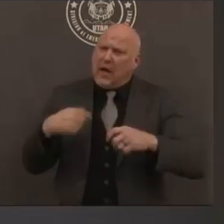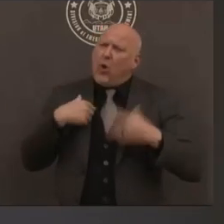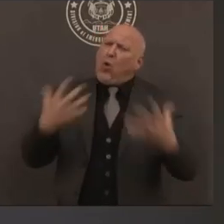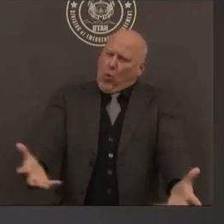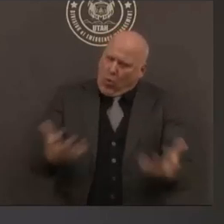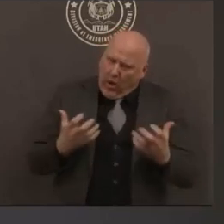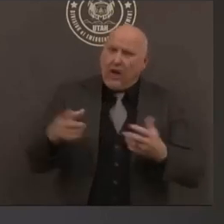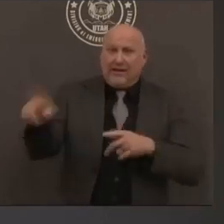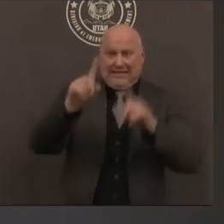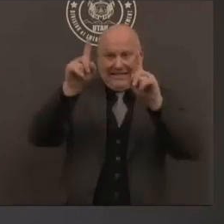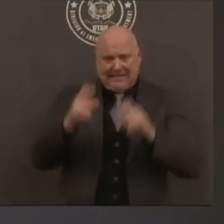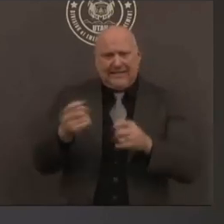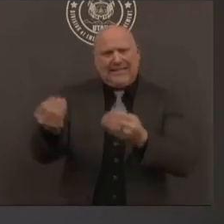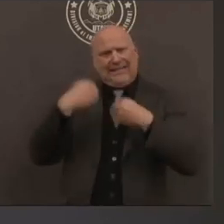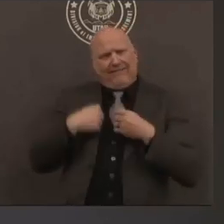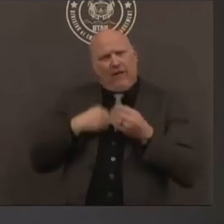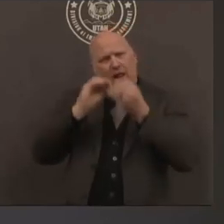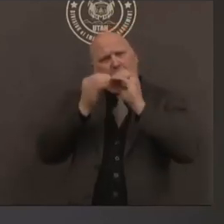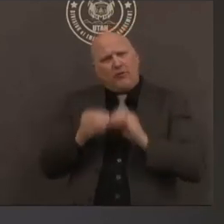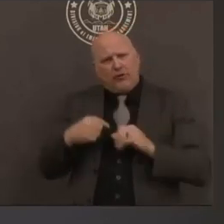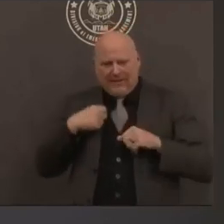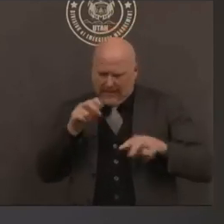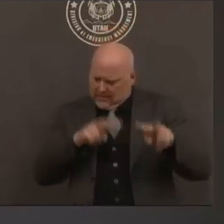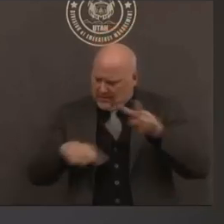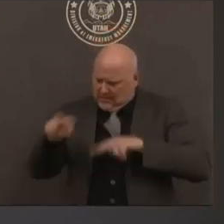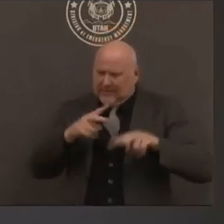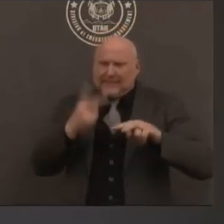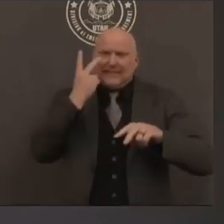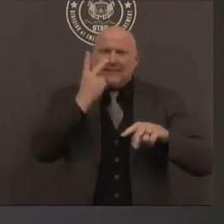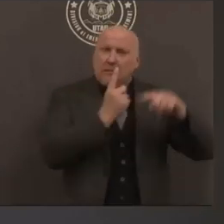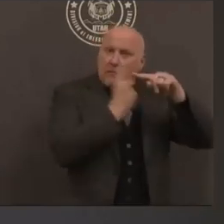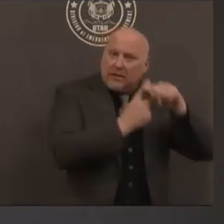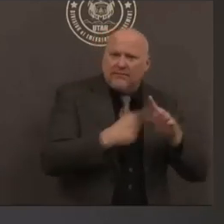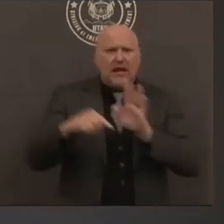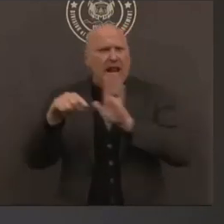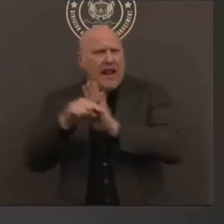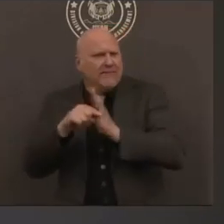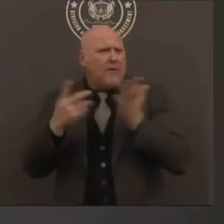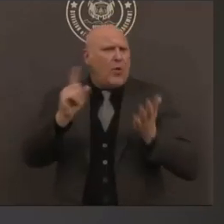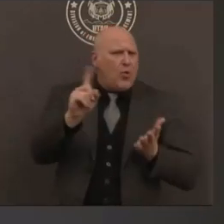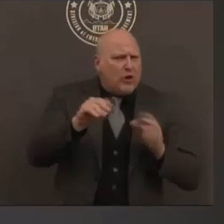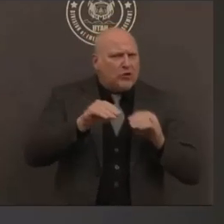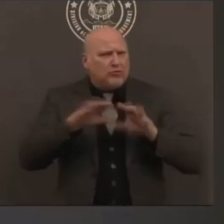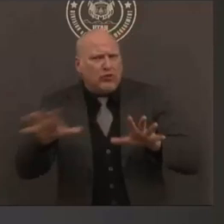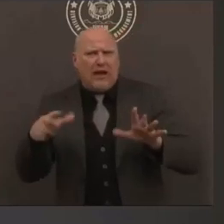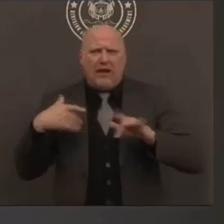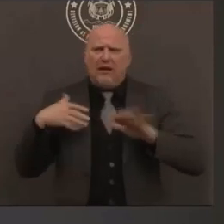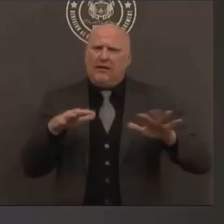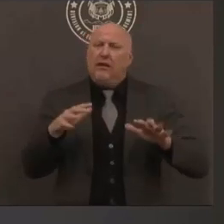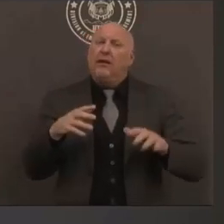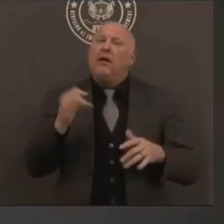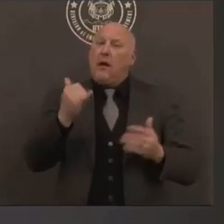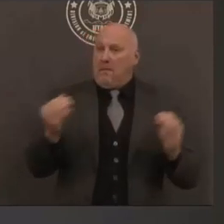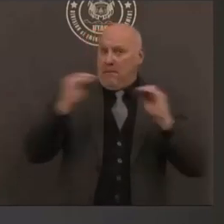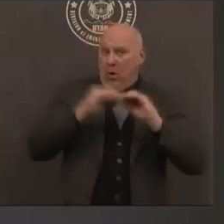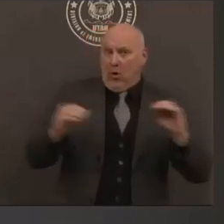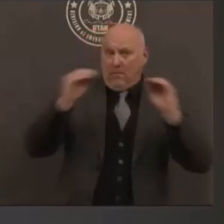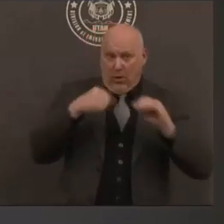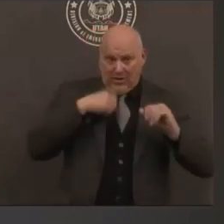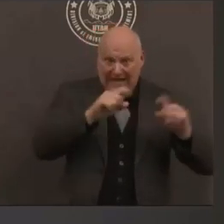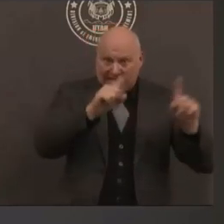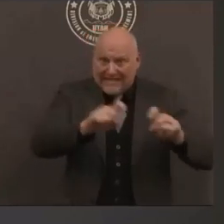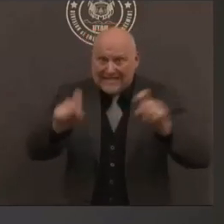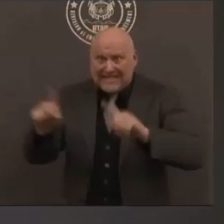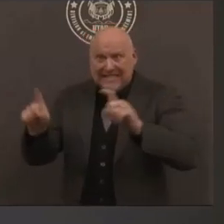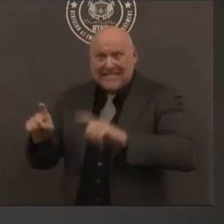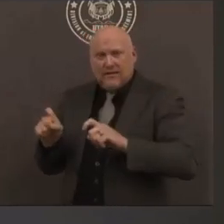and because we have the capacity to do that we should be using all of our testing okay and then also